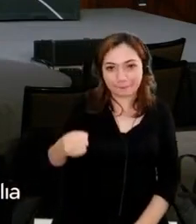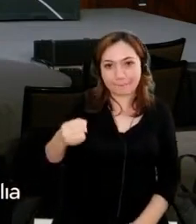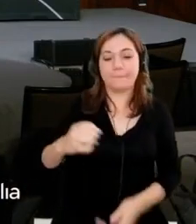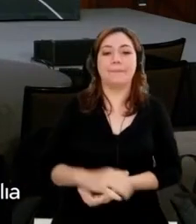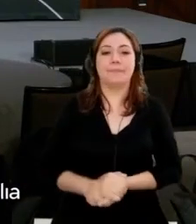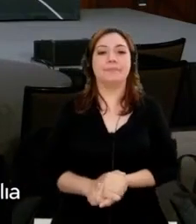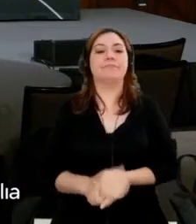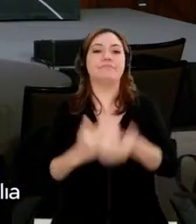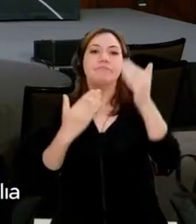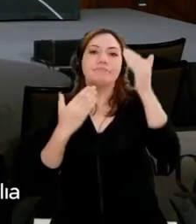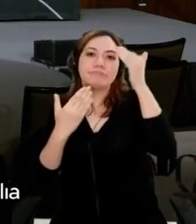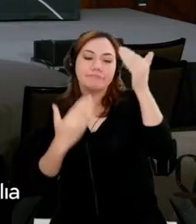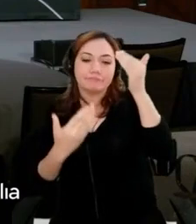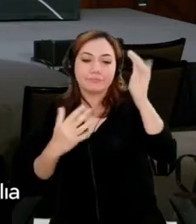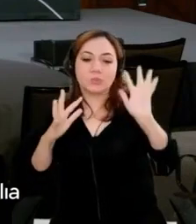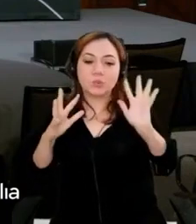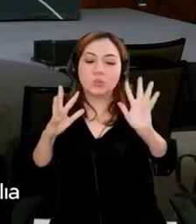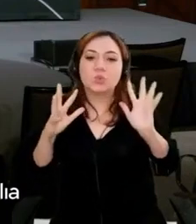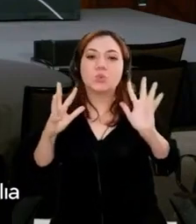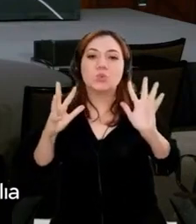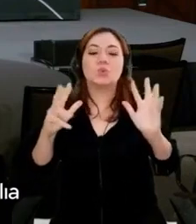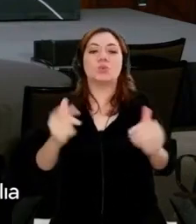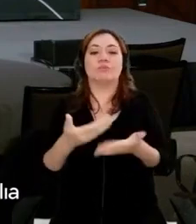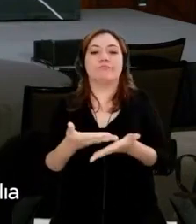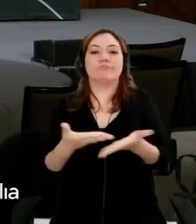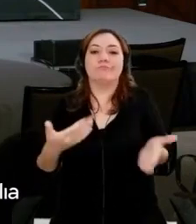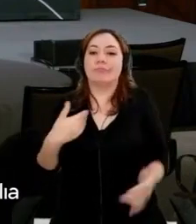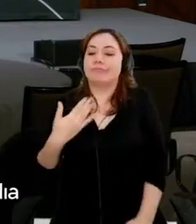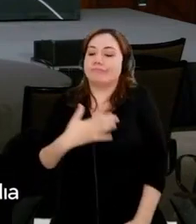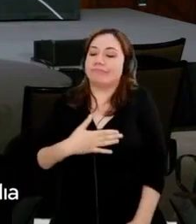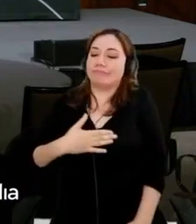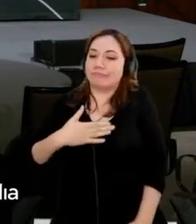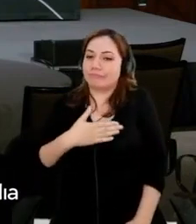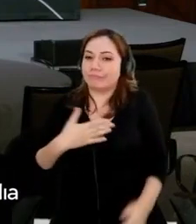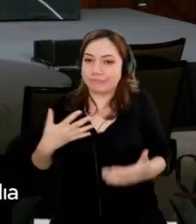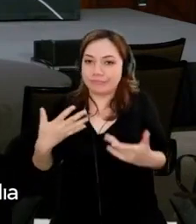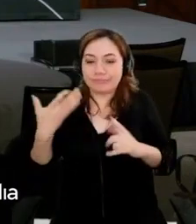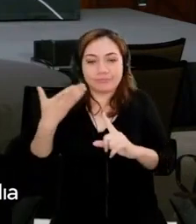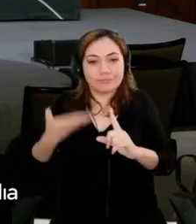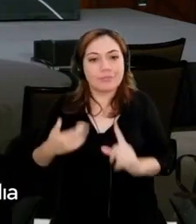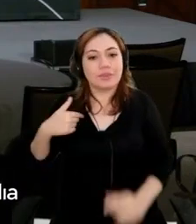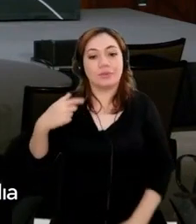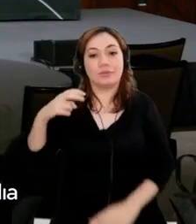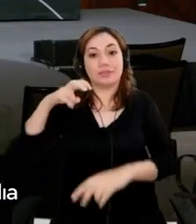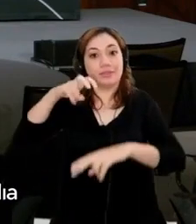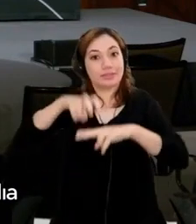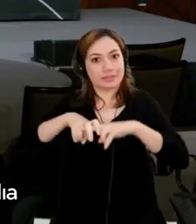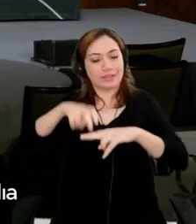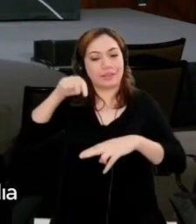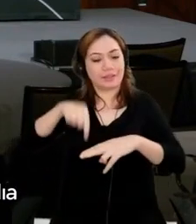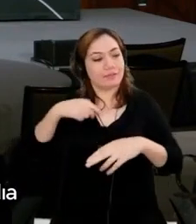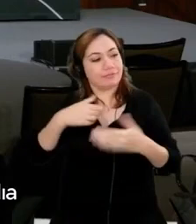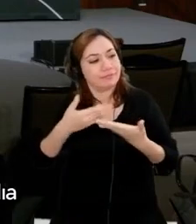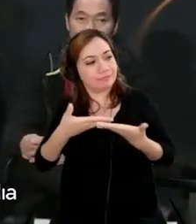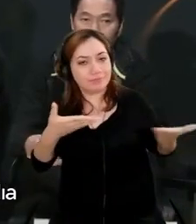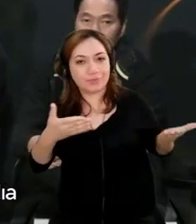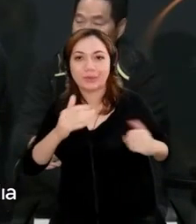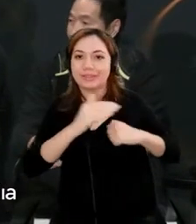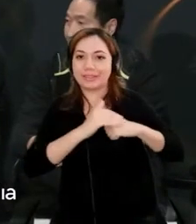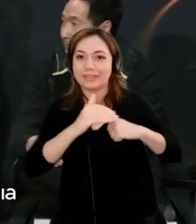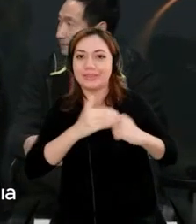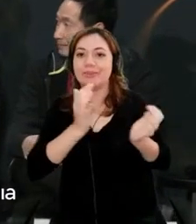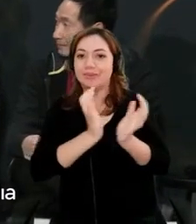all very much. I am absolutely honored to sit here with a panel of my esteemed colleagues here. And